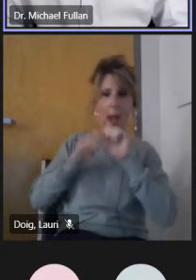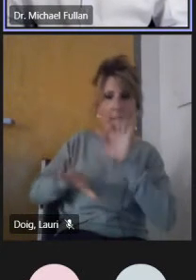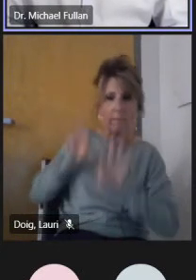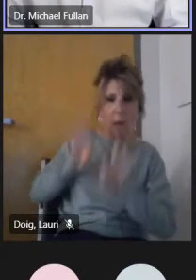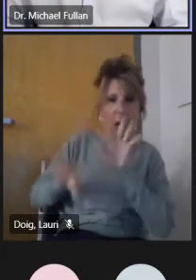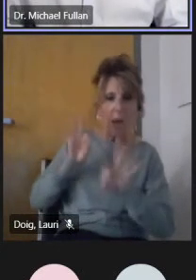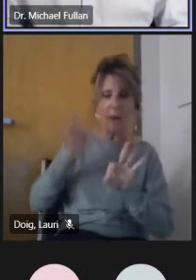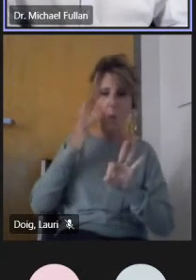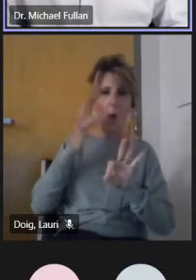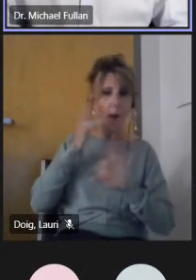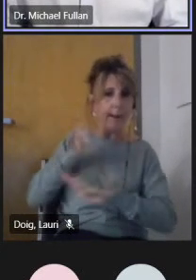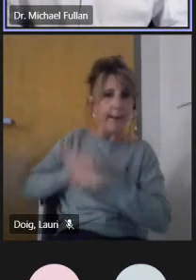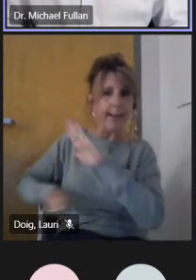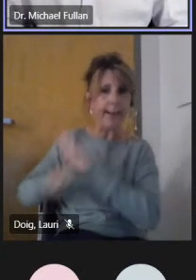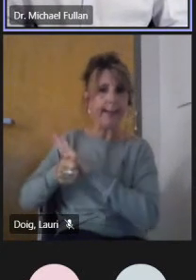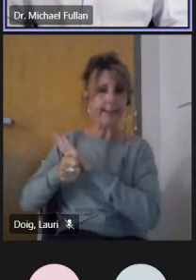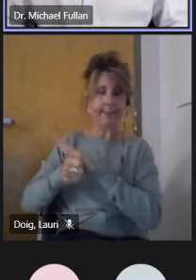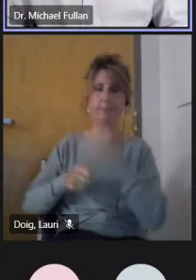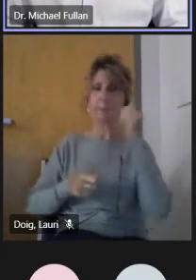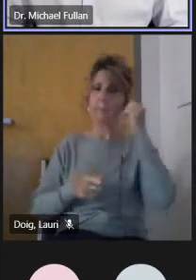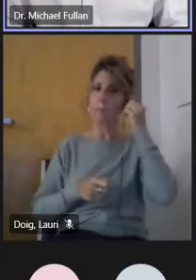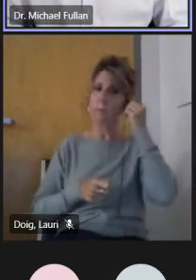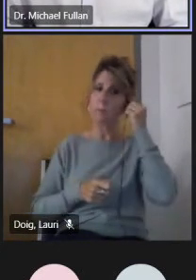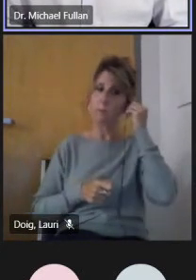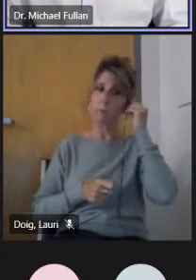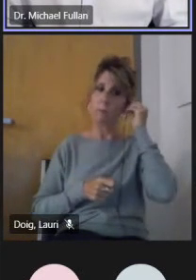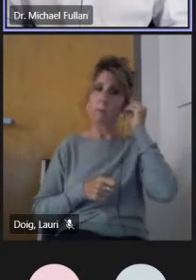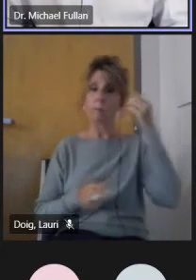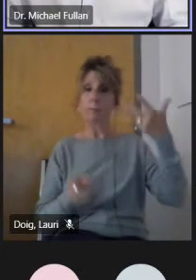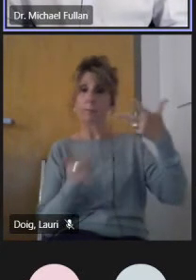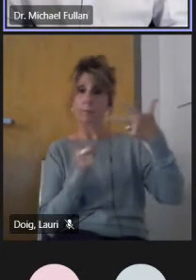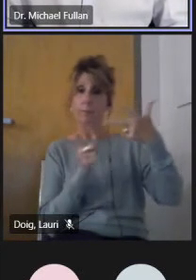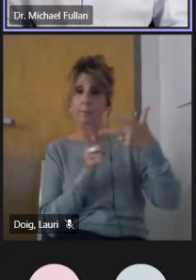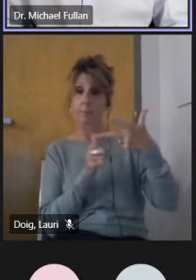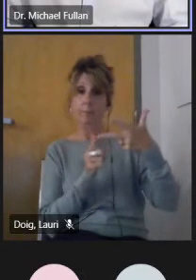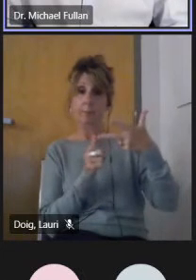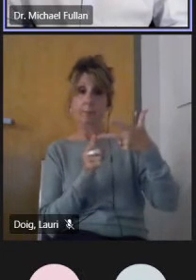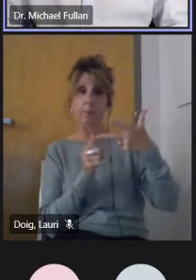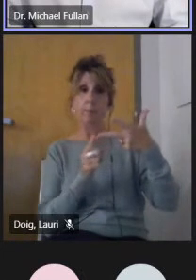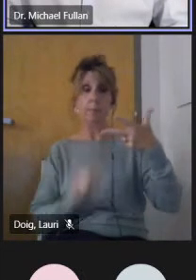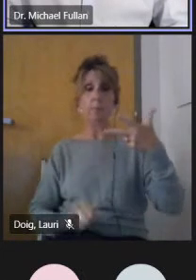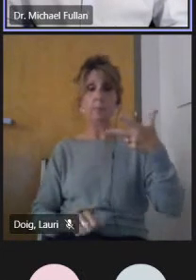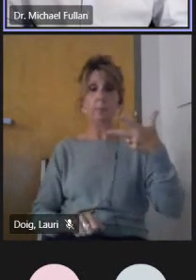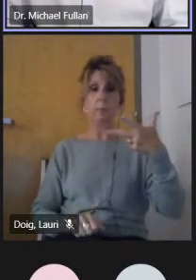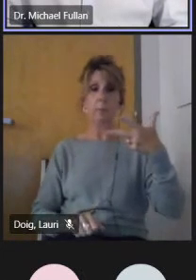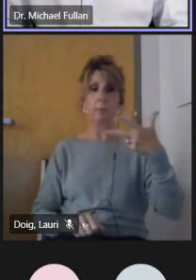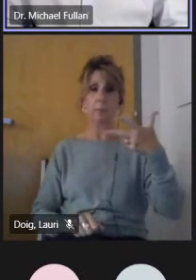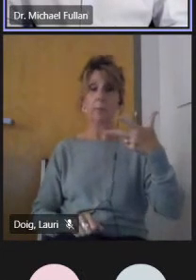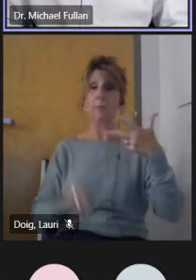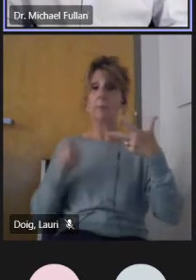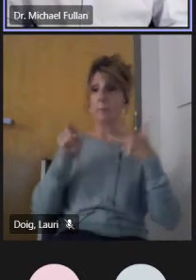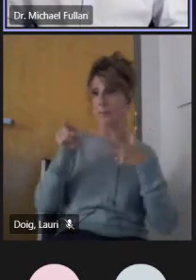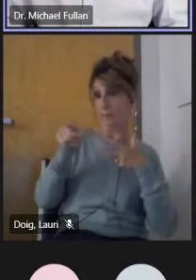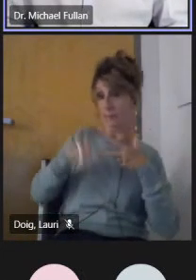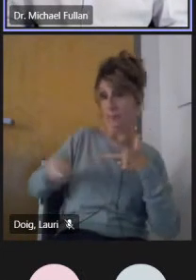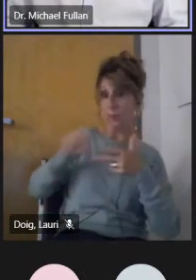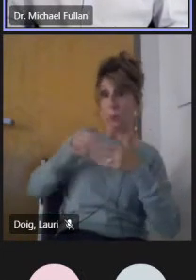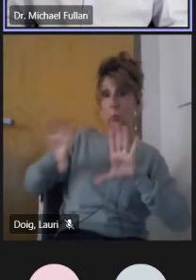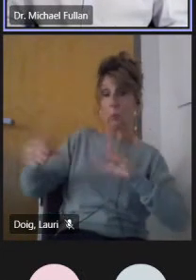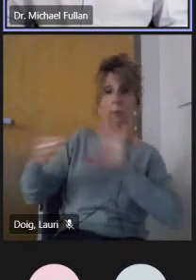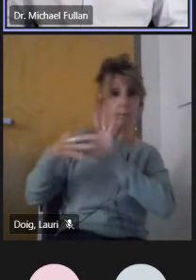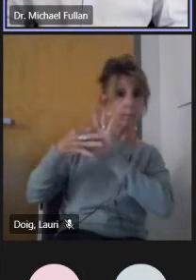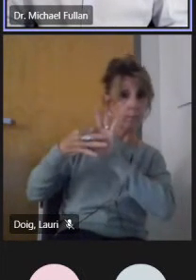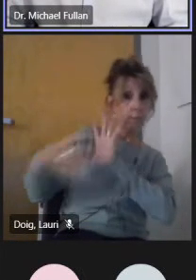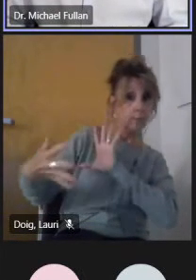disengaged. But here's the third one. think is a great insight that don't assume that just because students are disengaged from